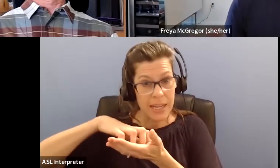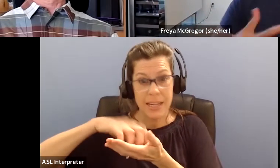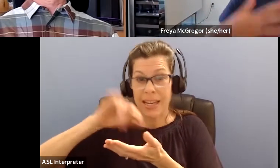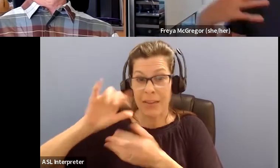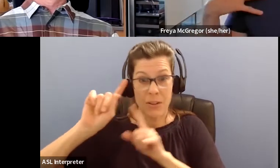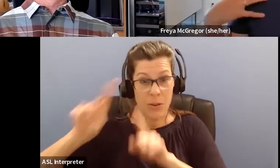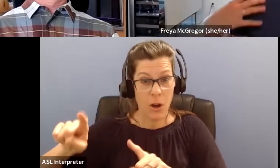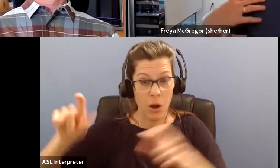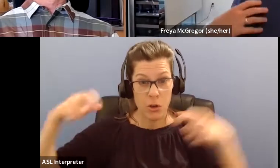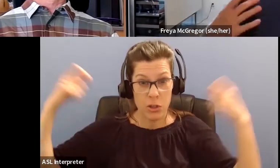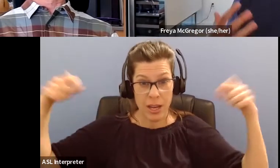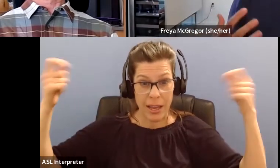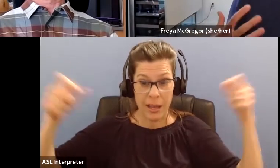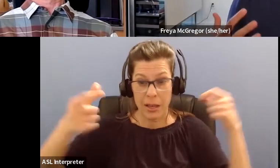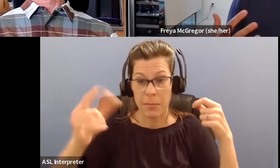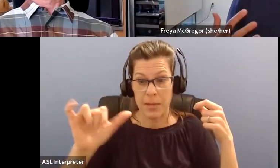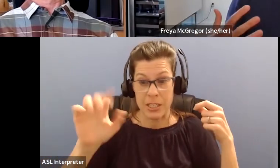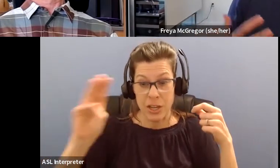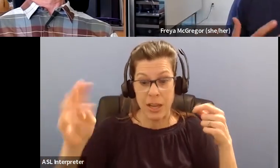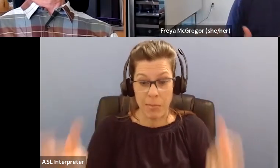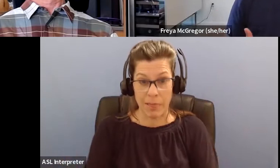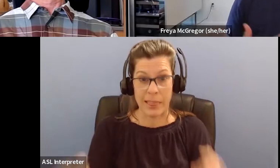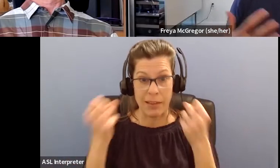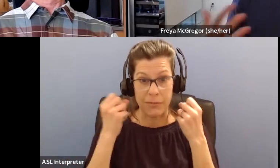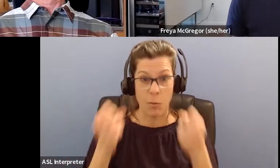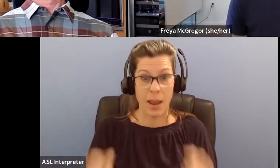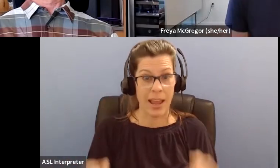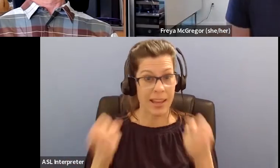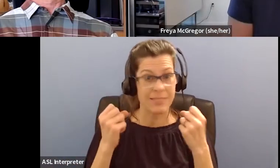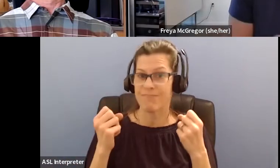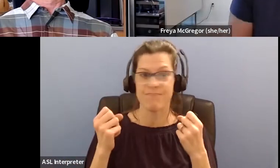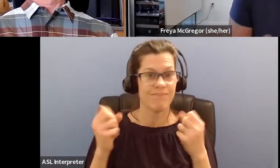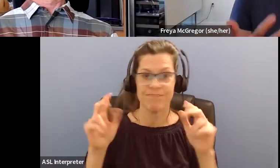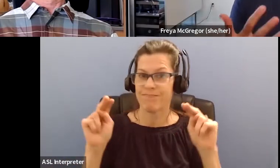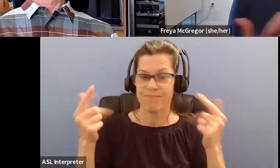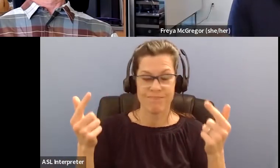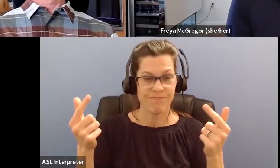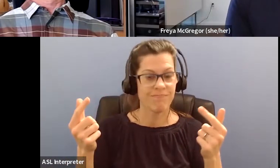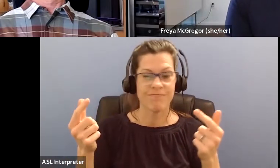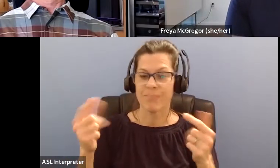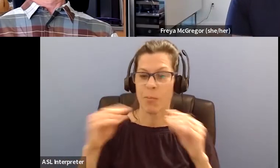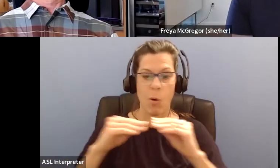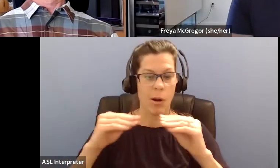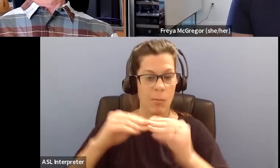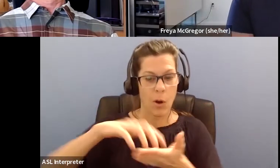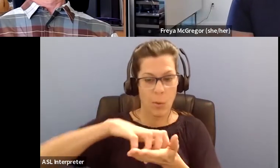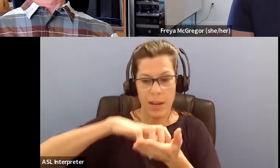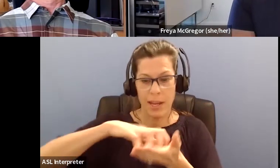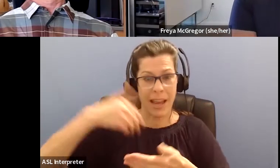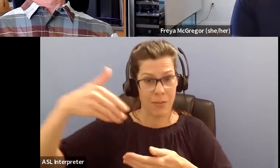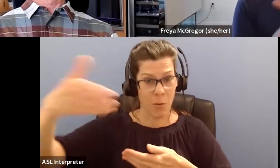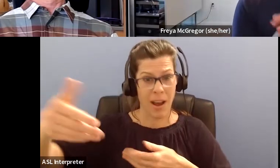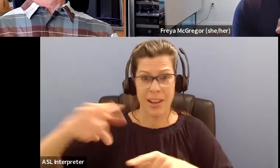lift lots of weights, like slowly, slowly, your muscles are getting weaker and weaker. And so you, after a while you can't do certain things. Um,